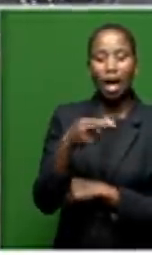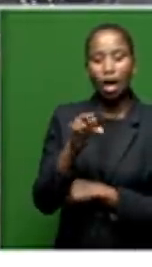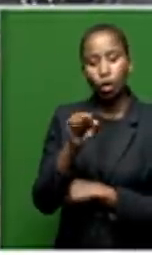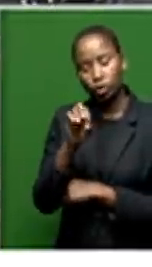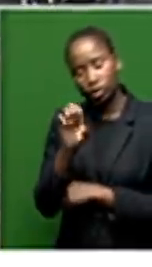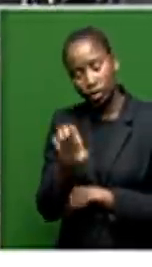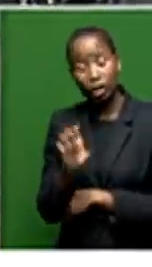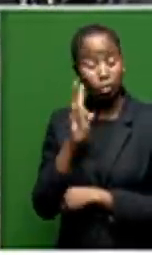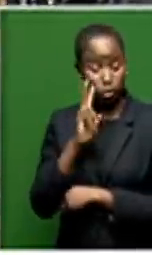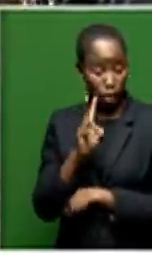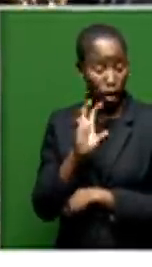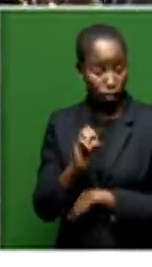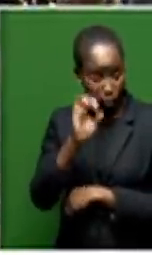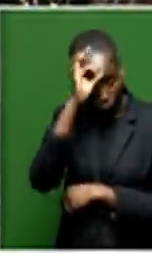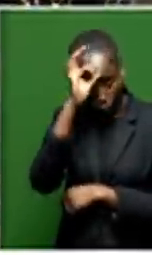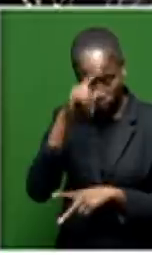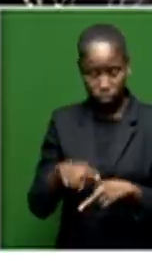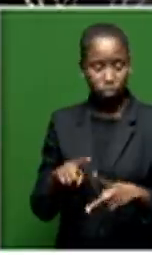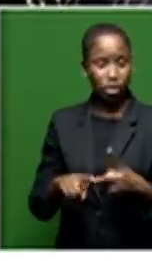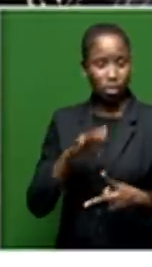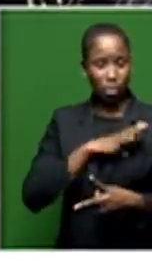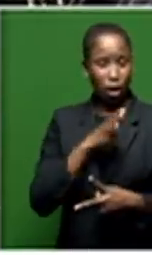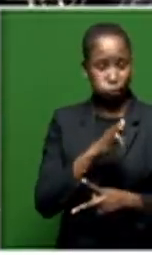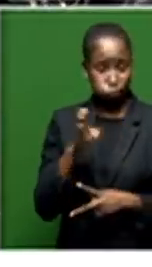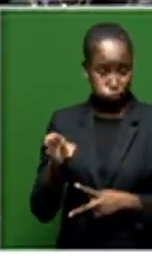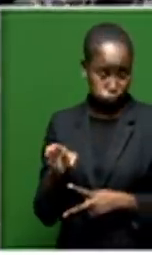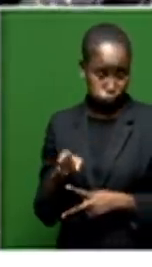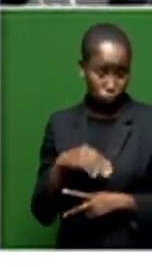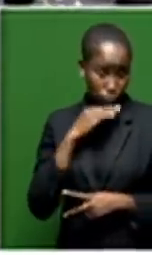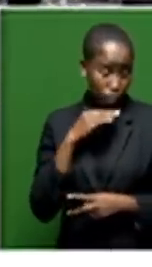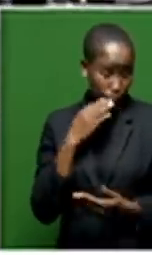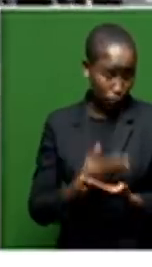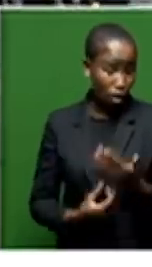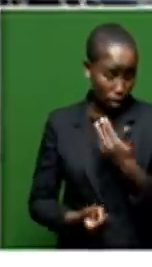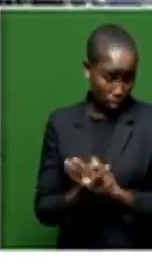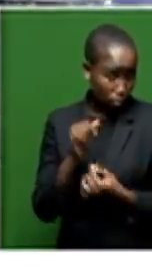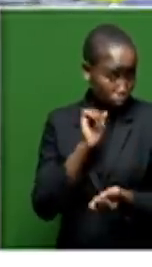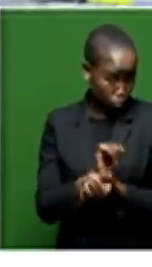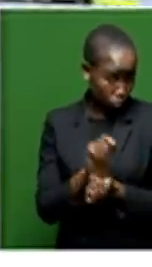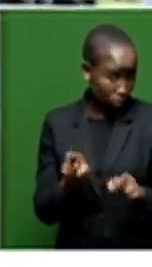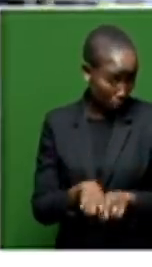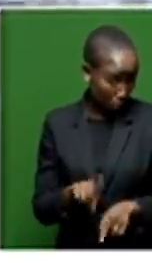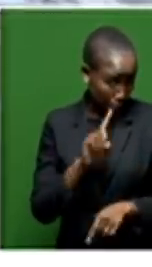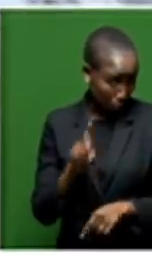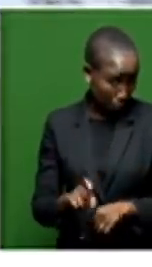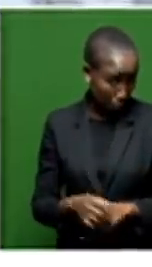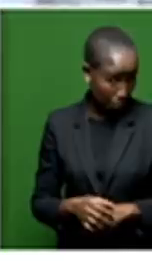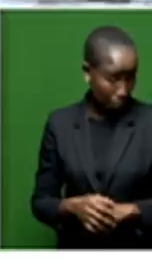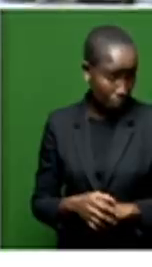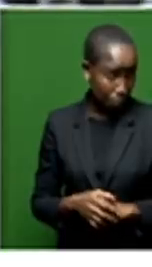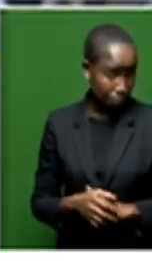police presence, there is a S.A.N.D.F. Will he be arrested this morning as well, just like you were arrested last time live on the S.A.B.C.?